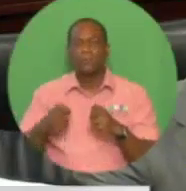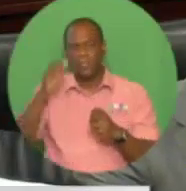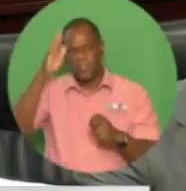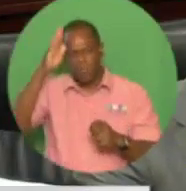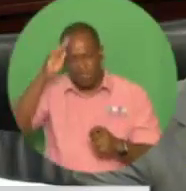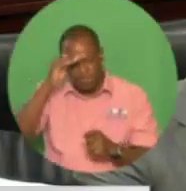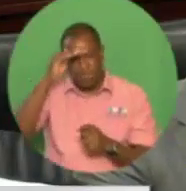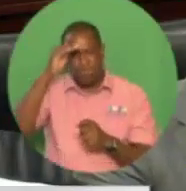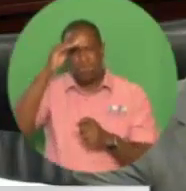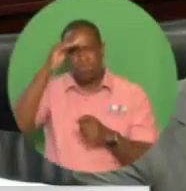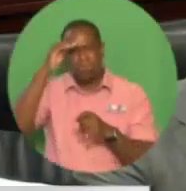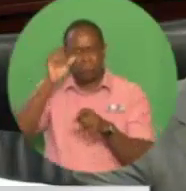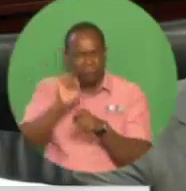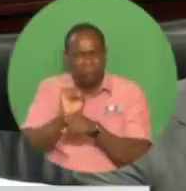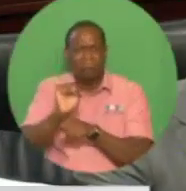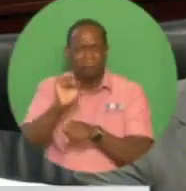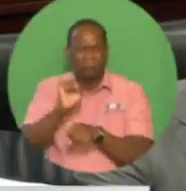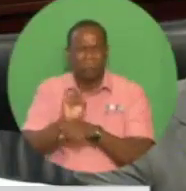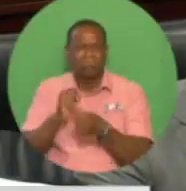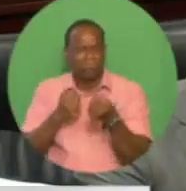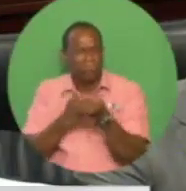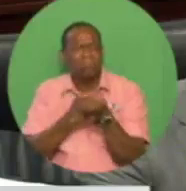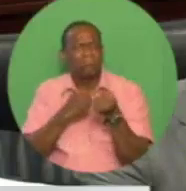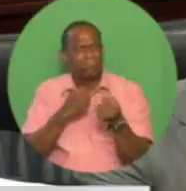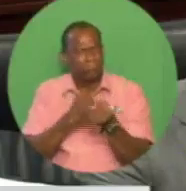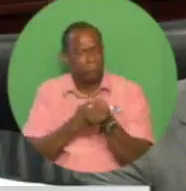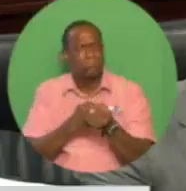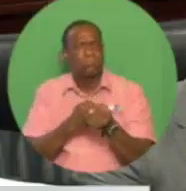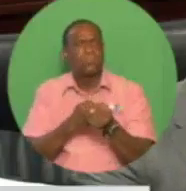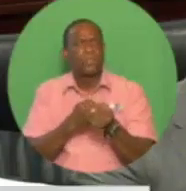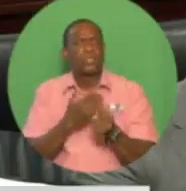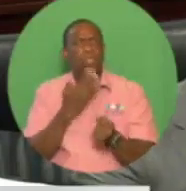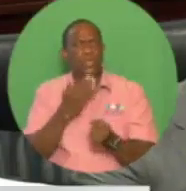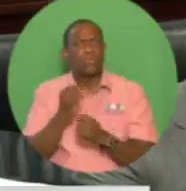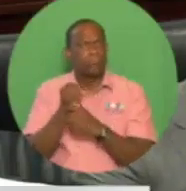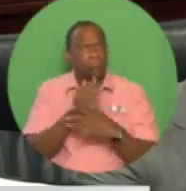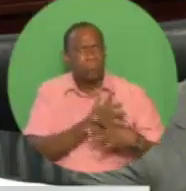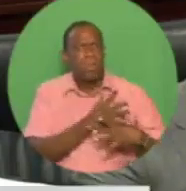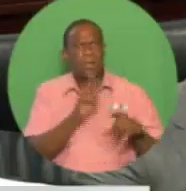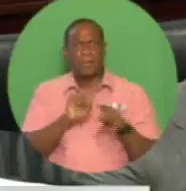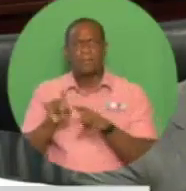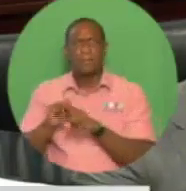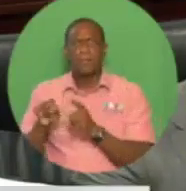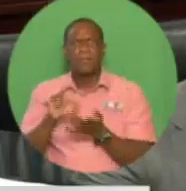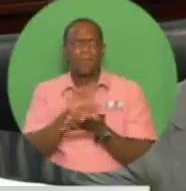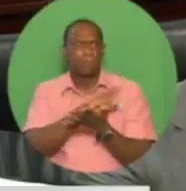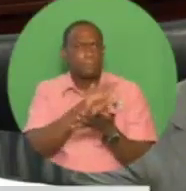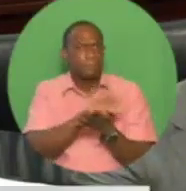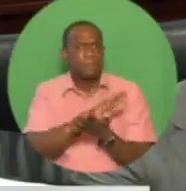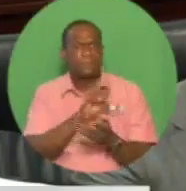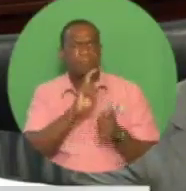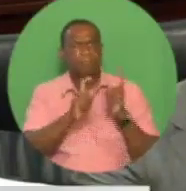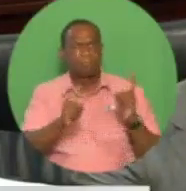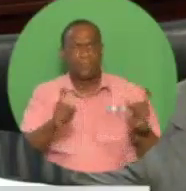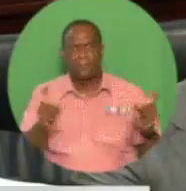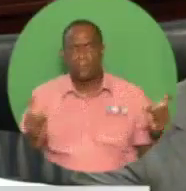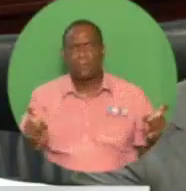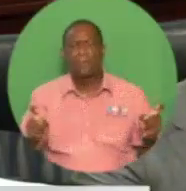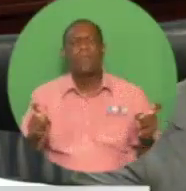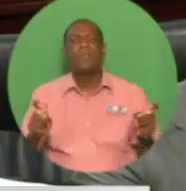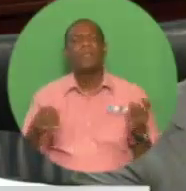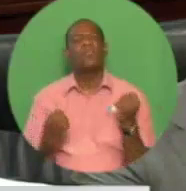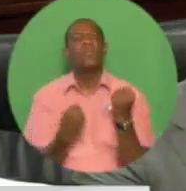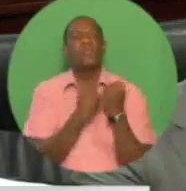and for the promptness with which they prepare and circulate the several documents which inform the parliamentary debate on the budget.